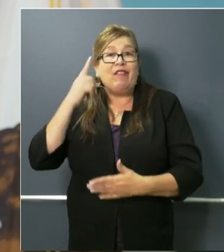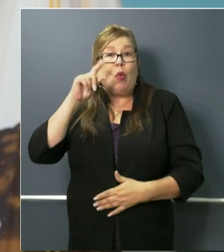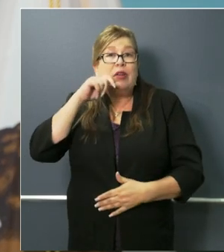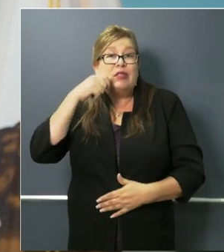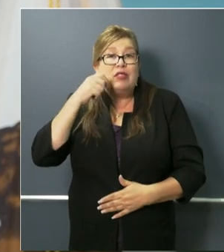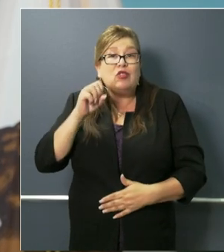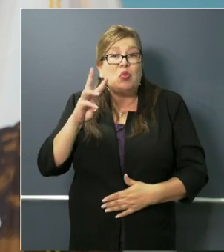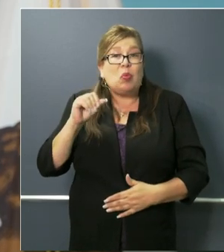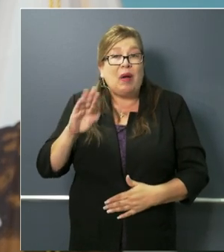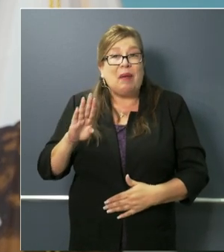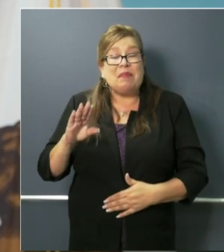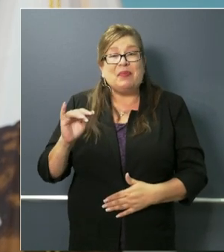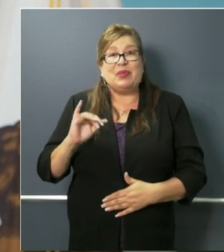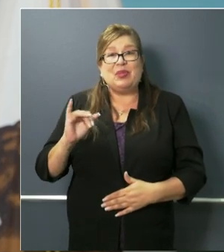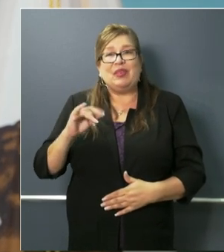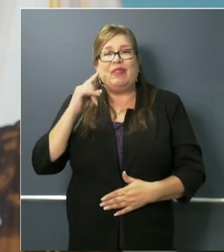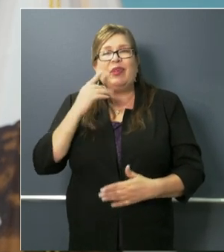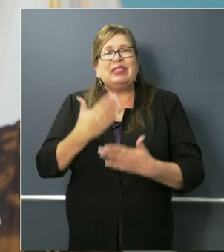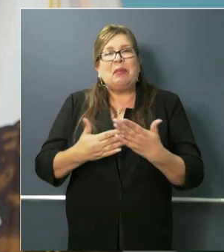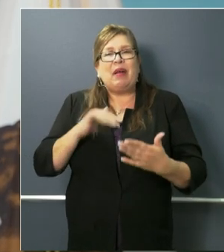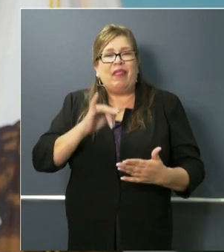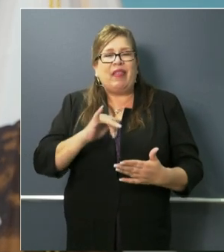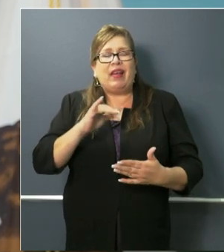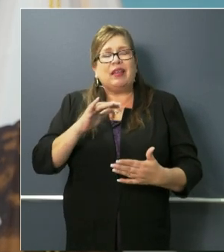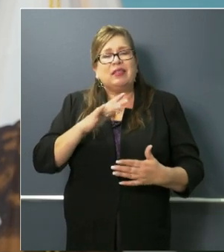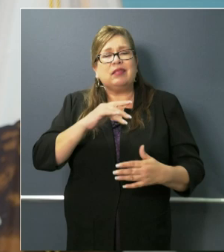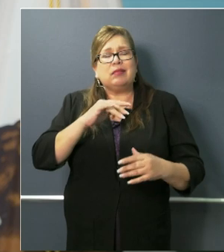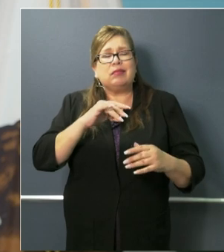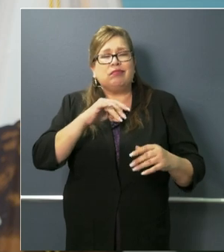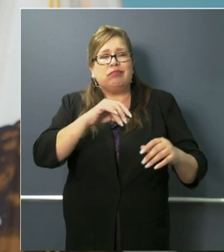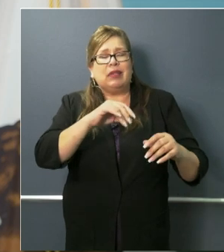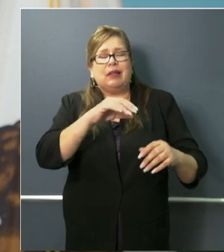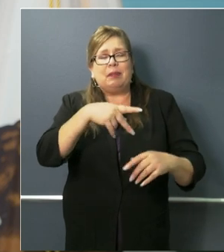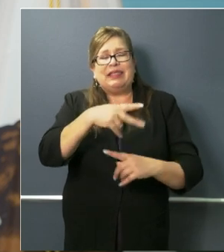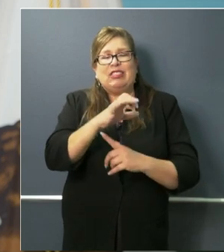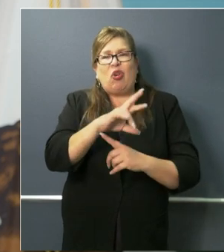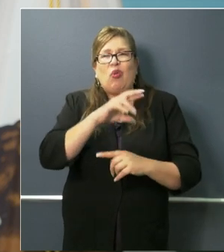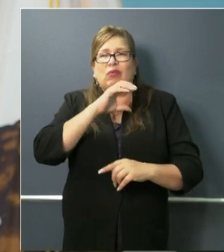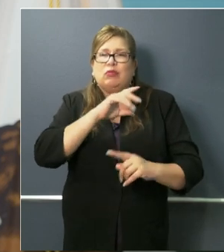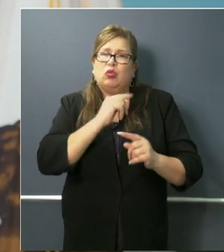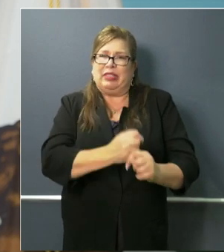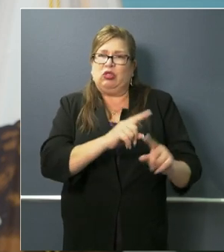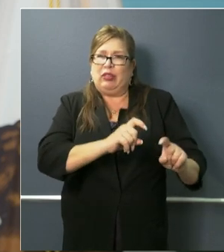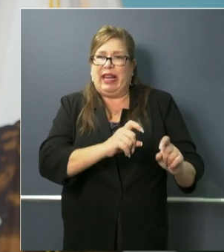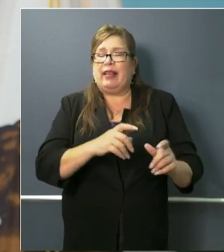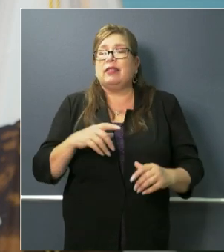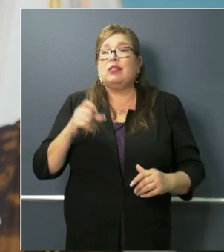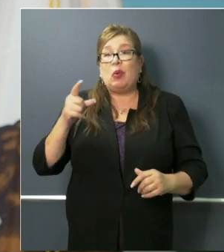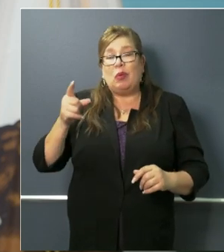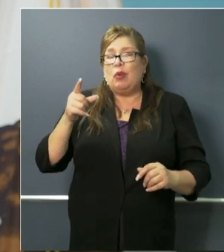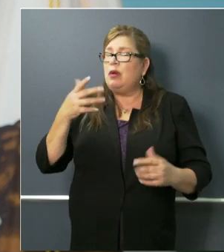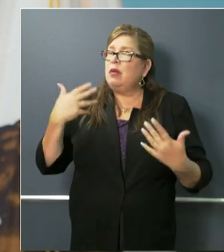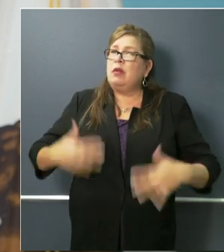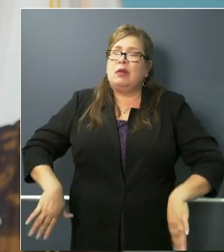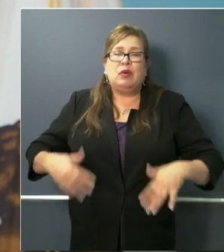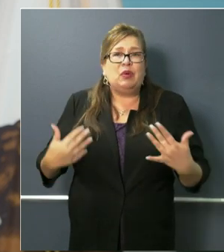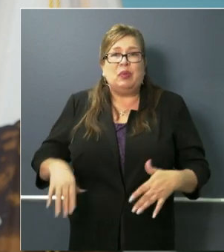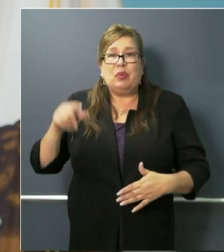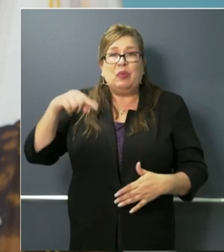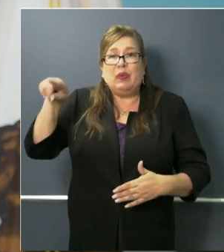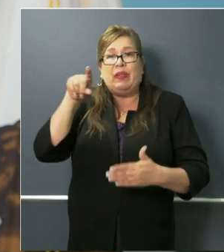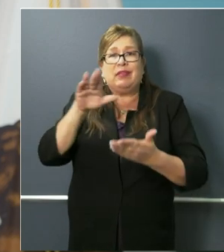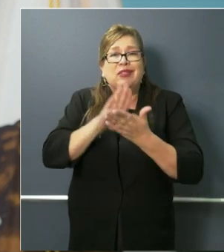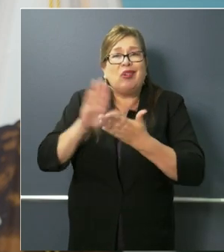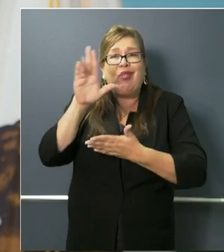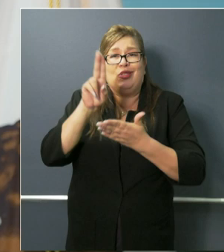swabs from more of the traditional pcr tests as well we're just blessed to have all of these academic institutions